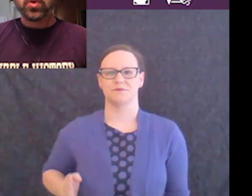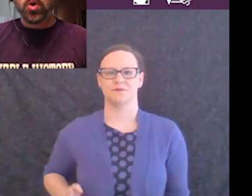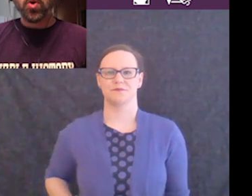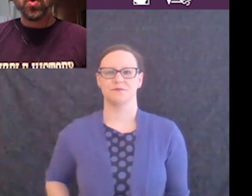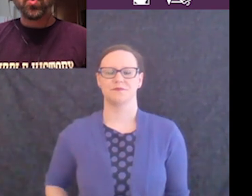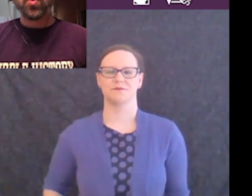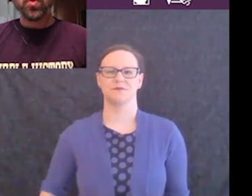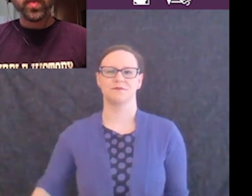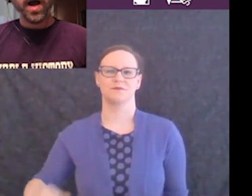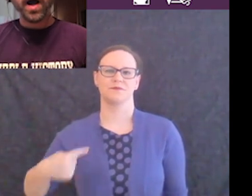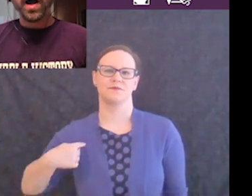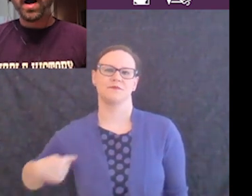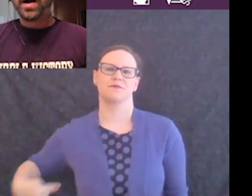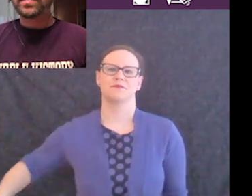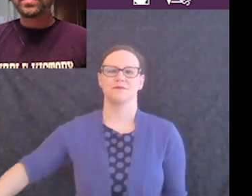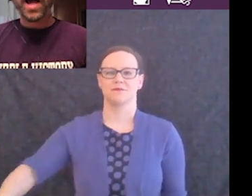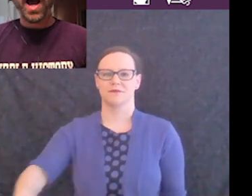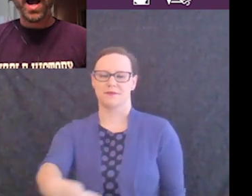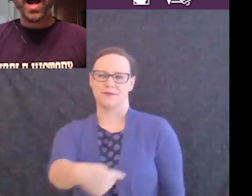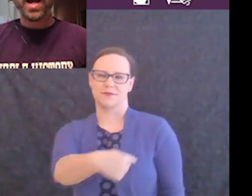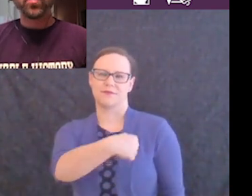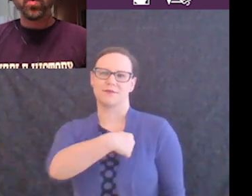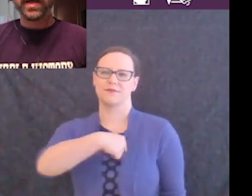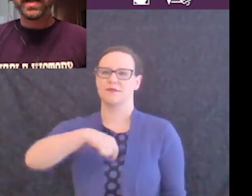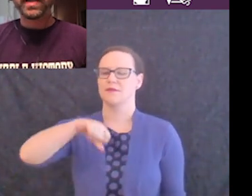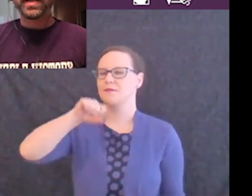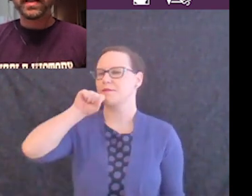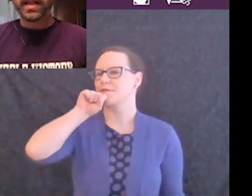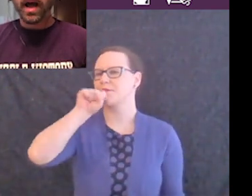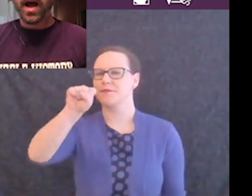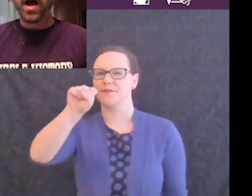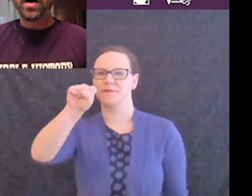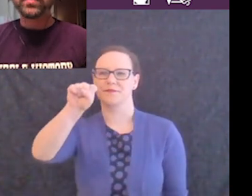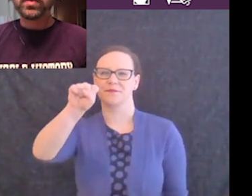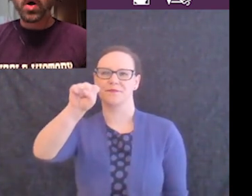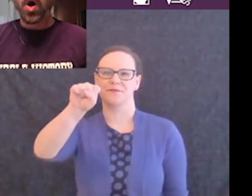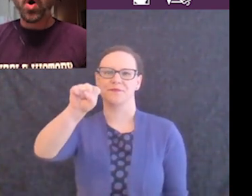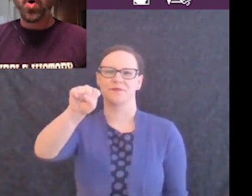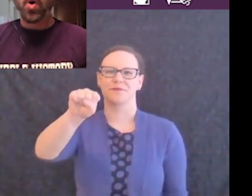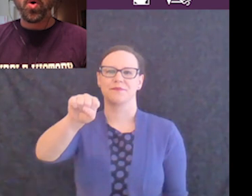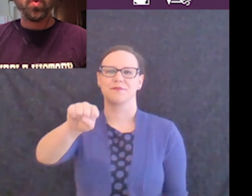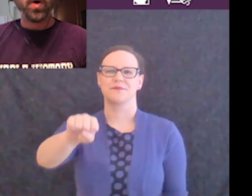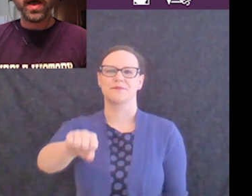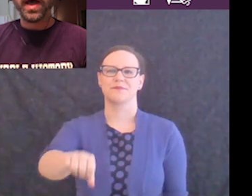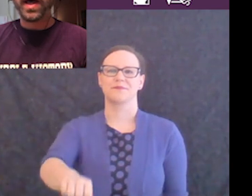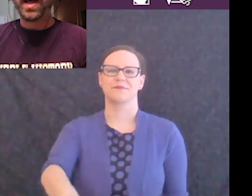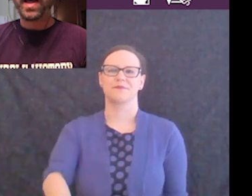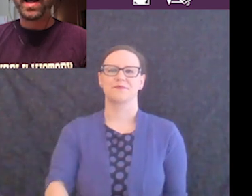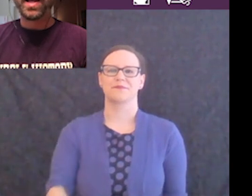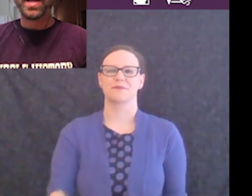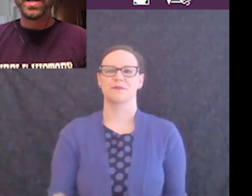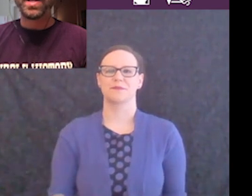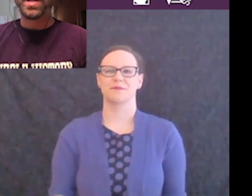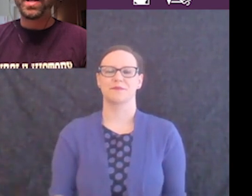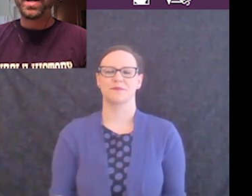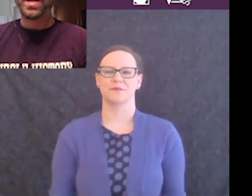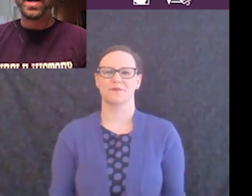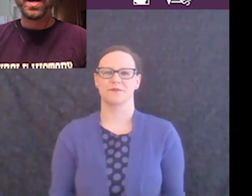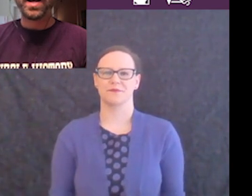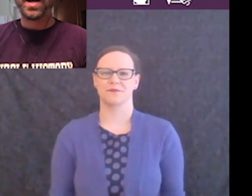To the sight we love so well.